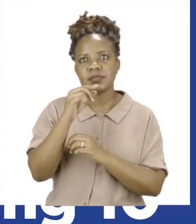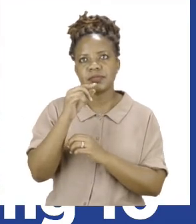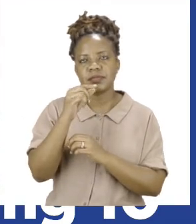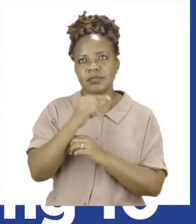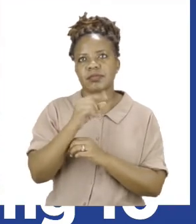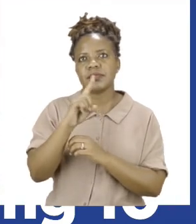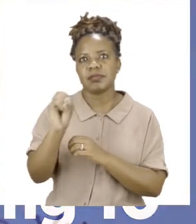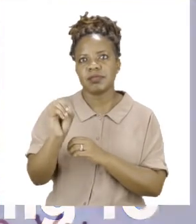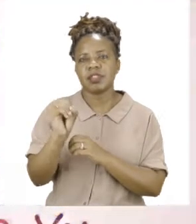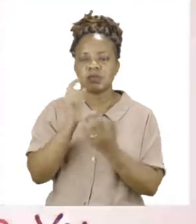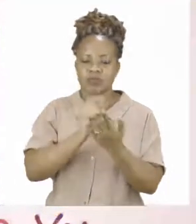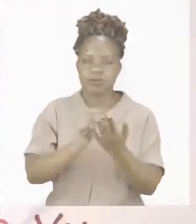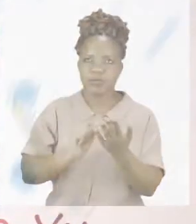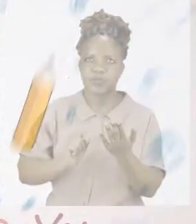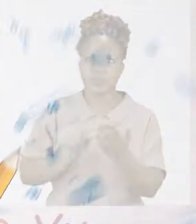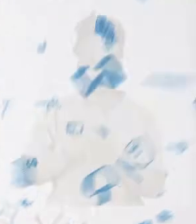writing.